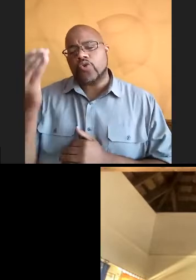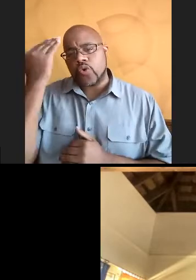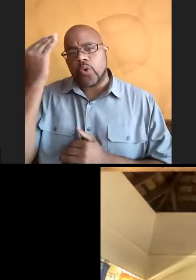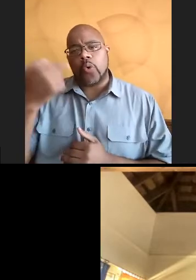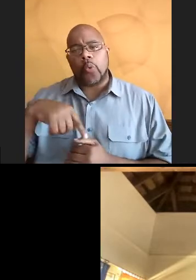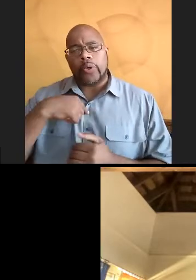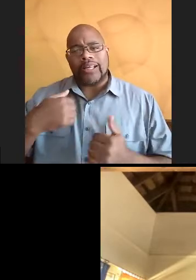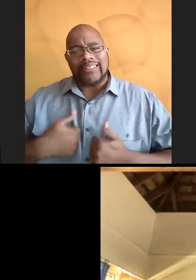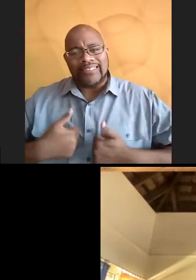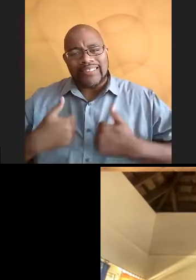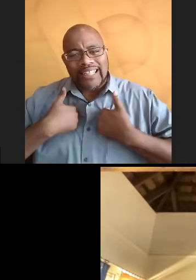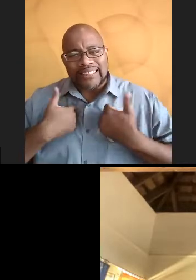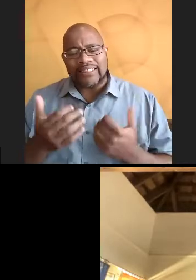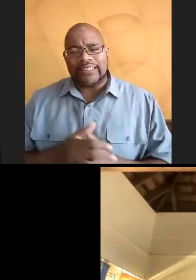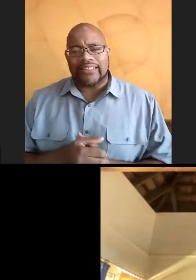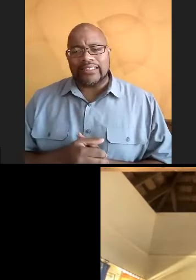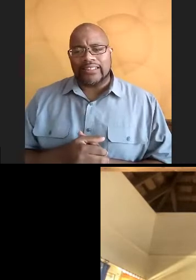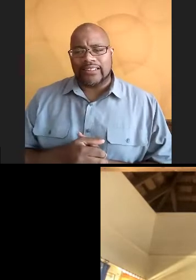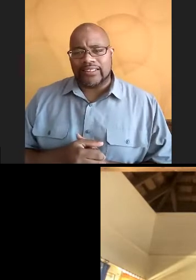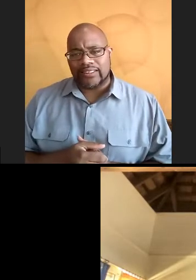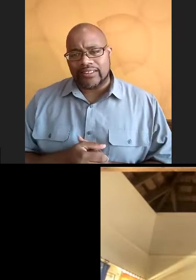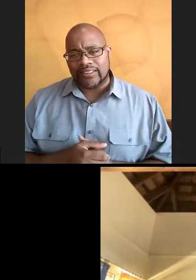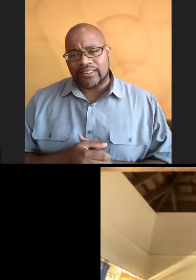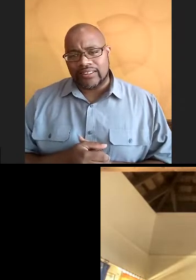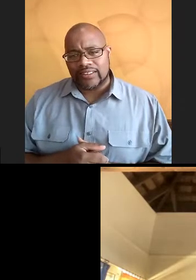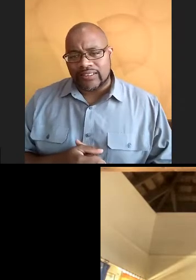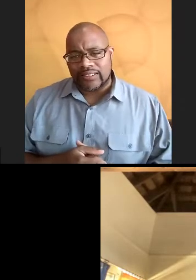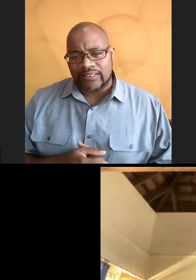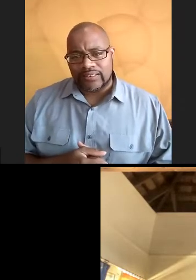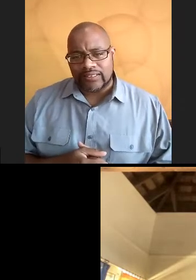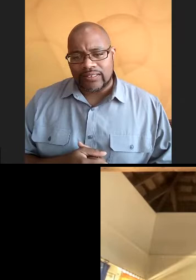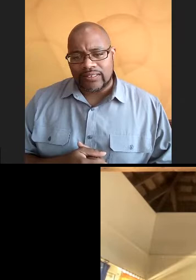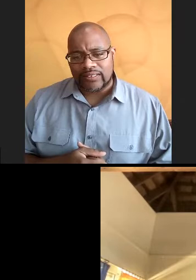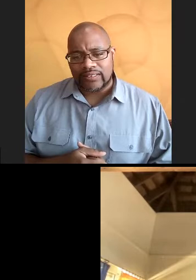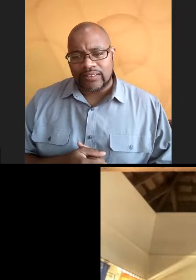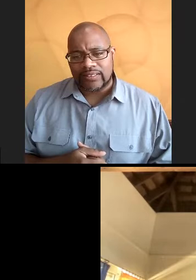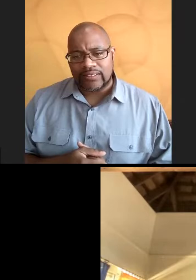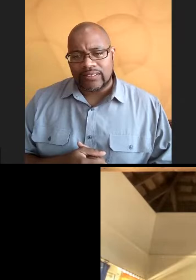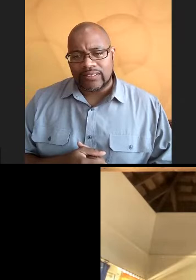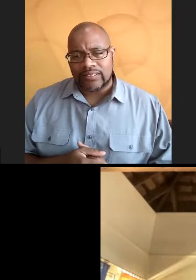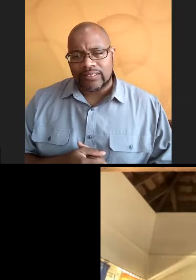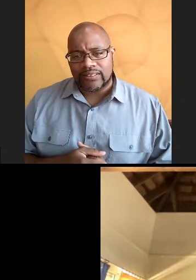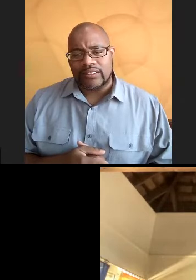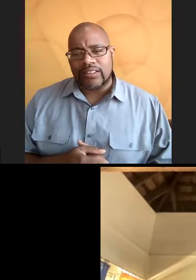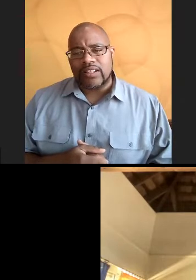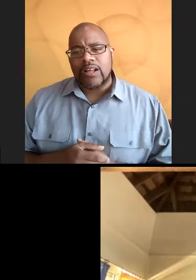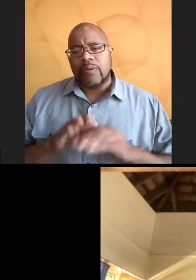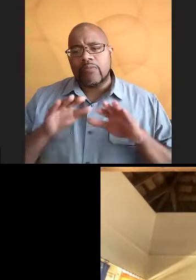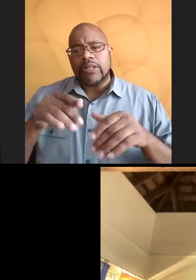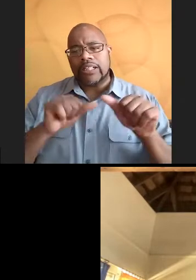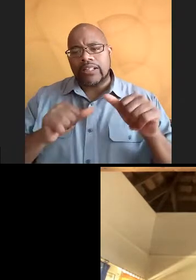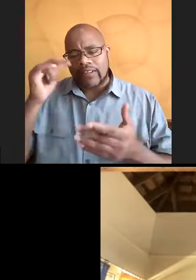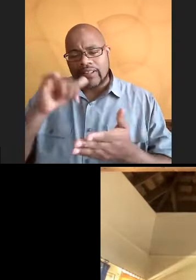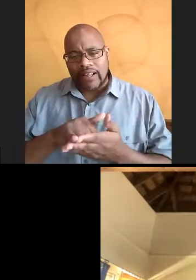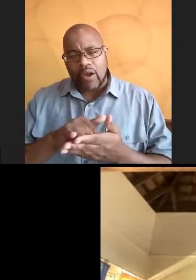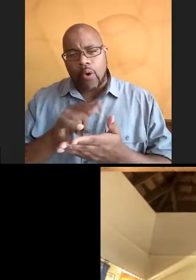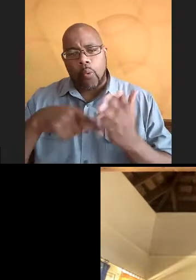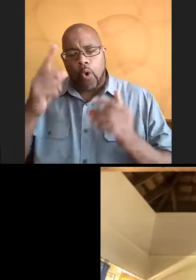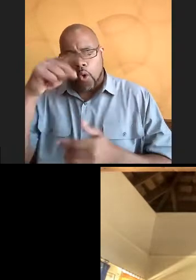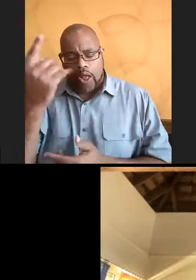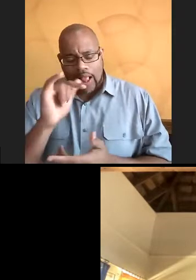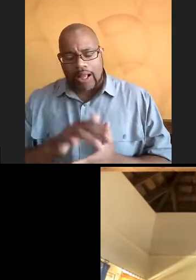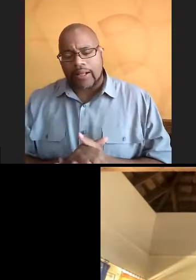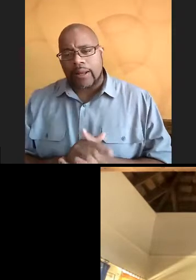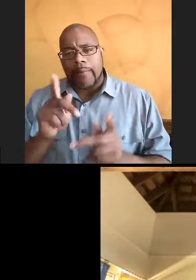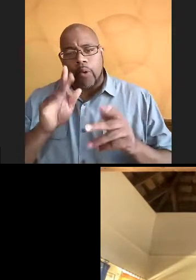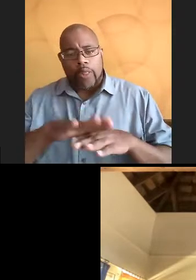even exist. We're here. We think of marine scientists, we don't think of folks who look like the people on this